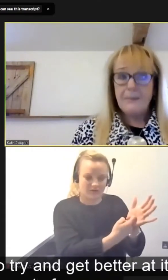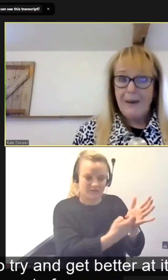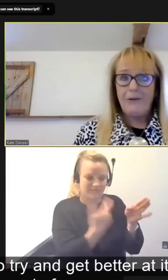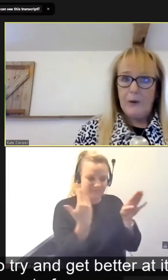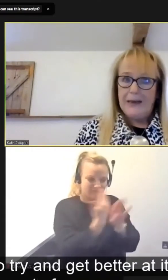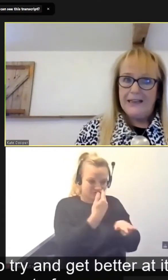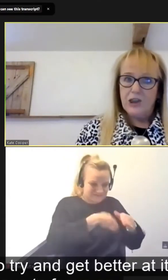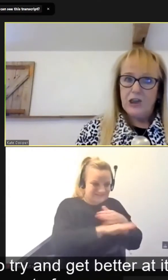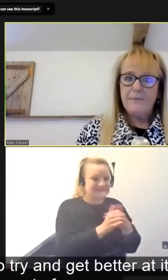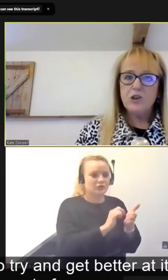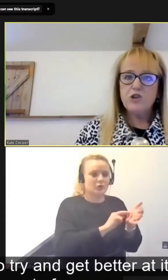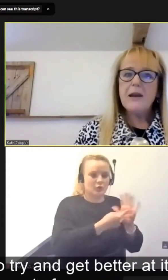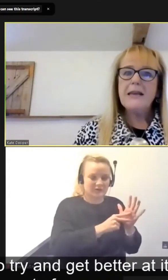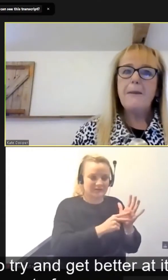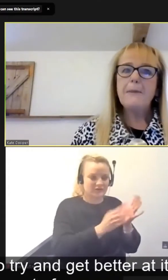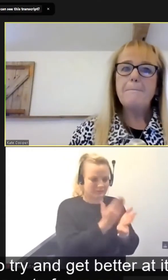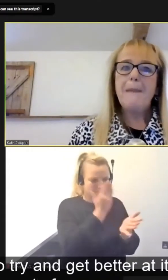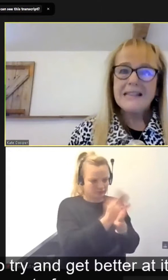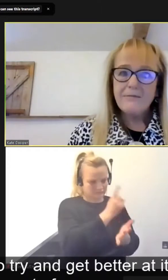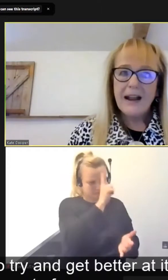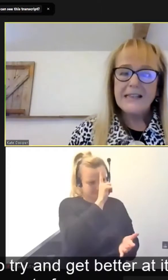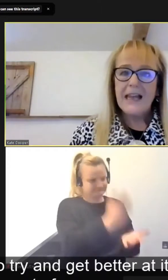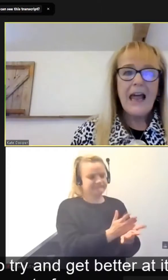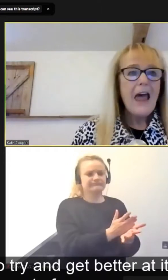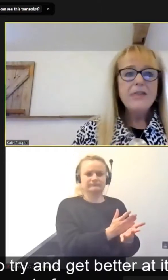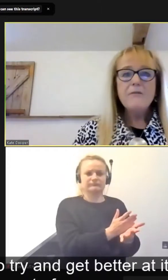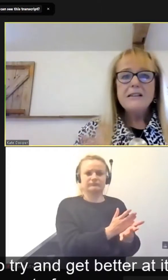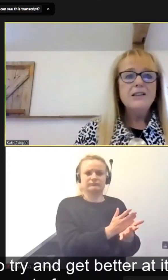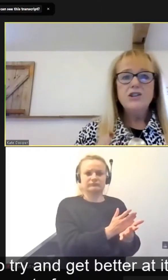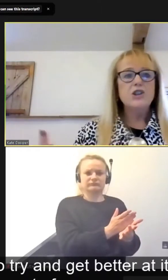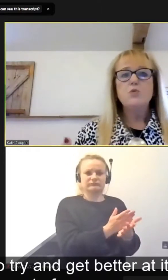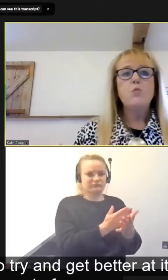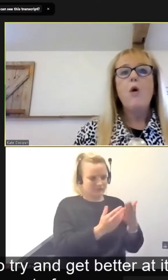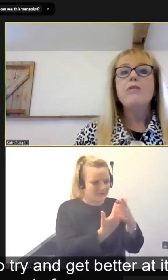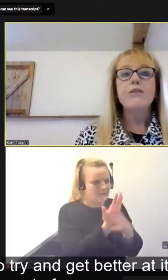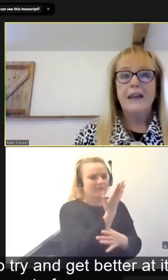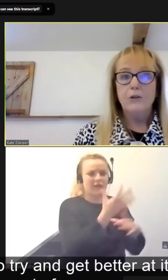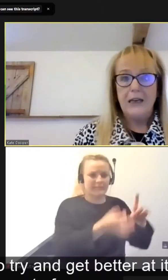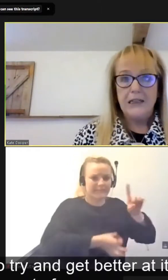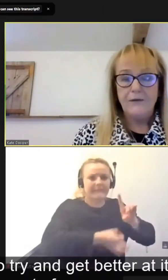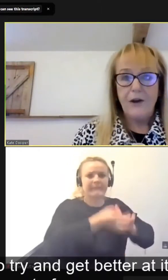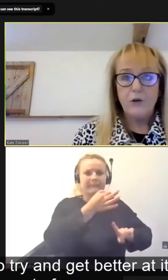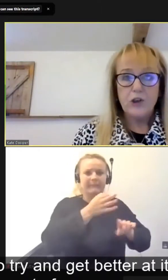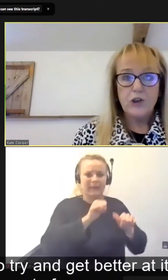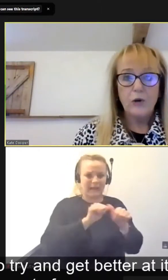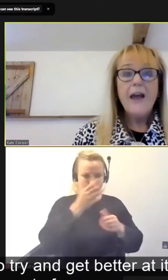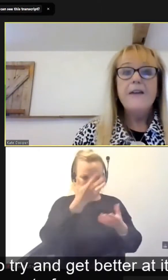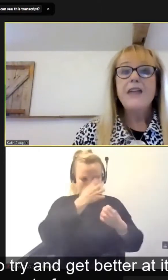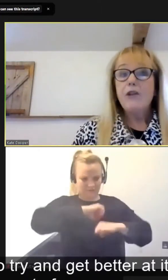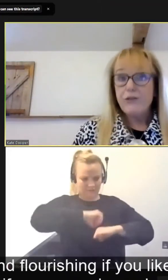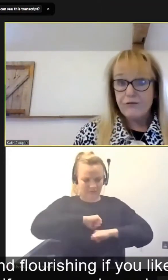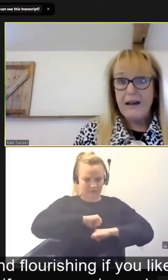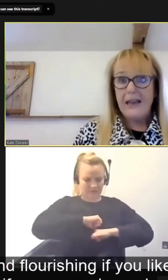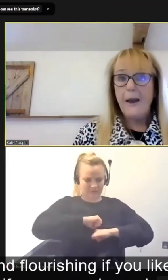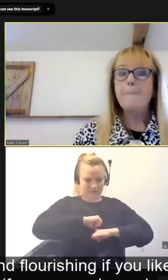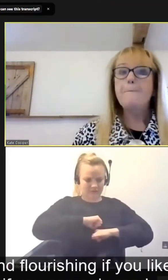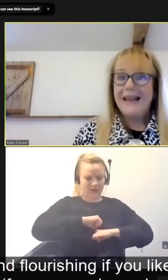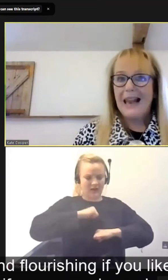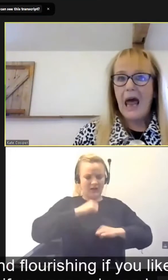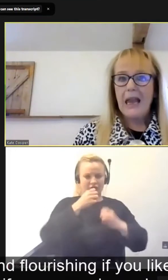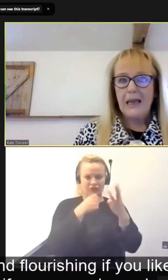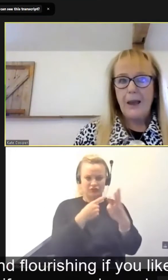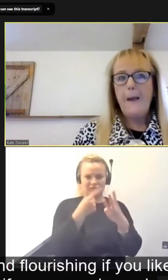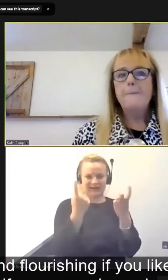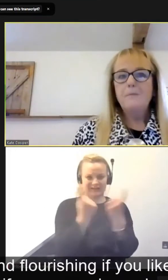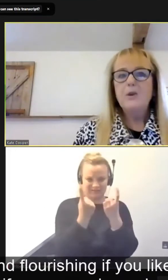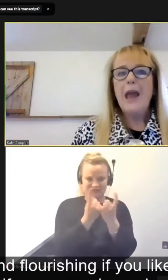serious about your leadership, to try and get better at it. There isn't just one thing you need to focus on. There are three, a